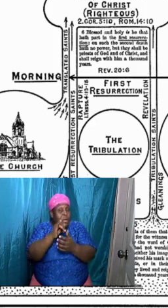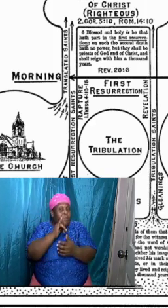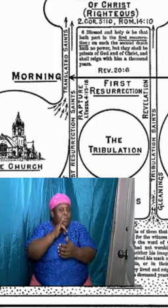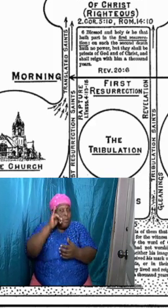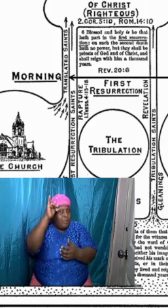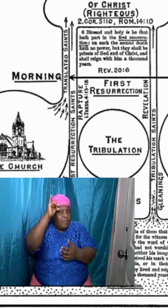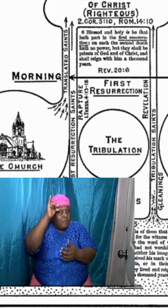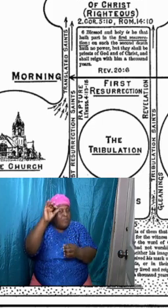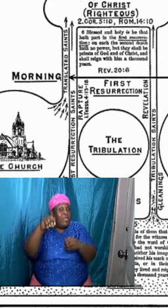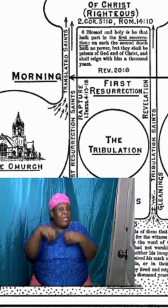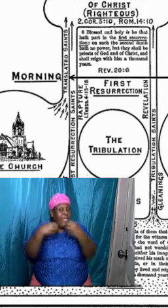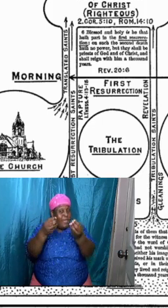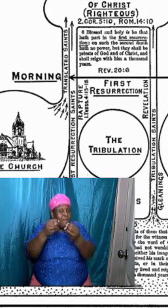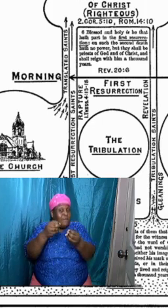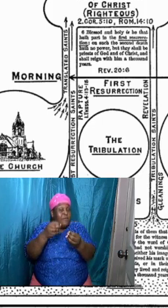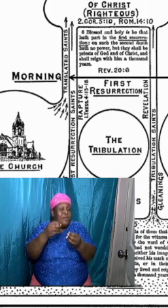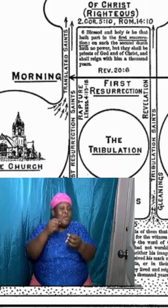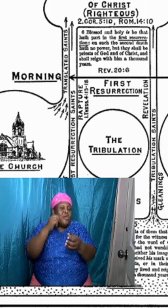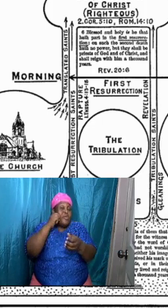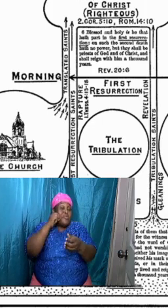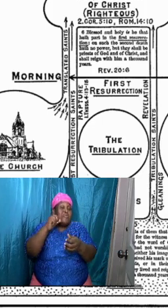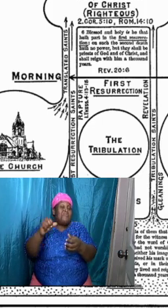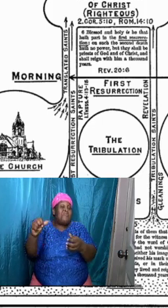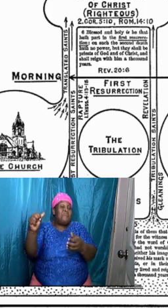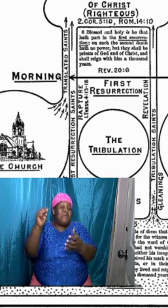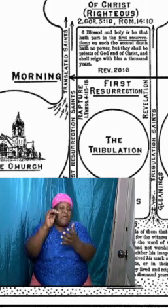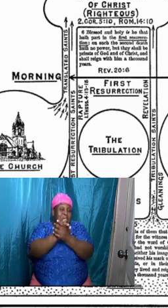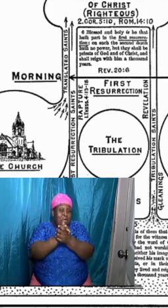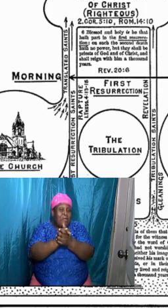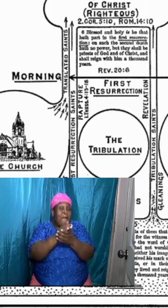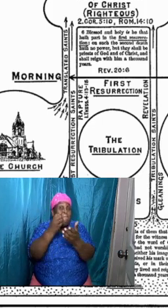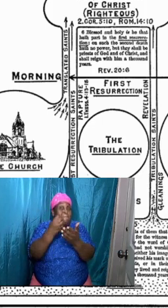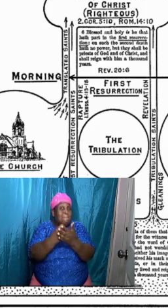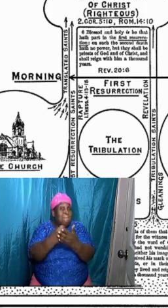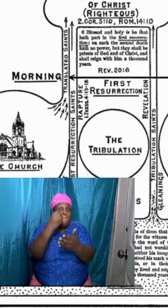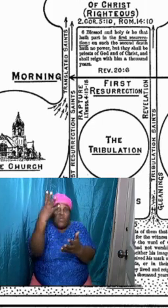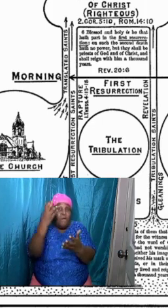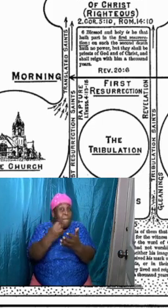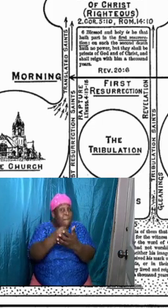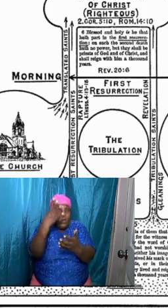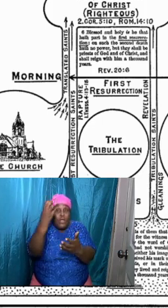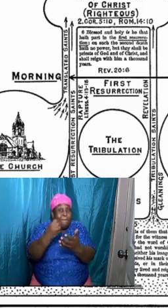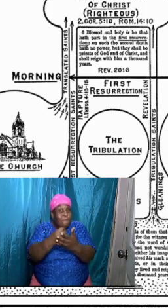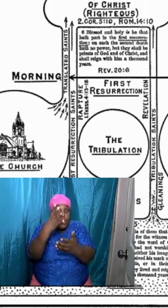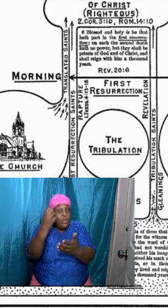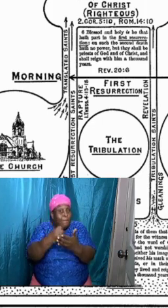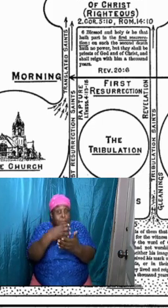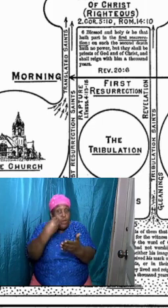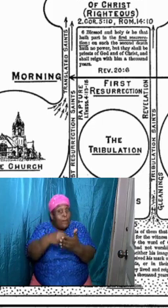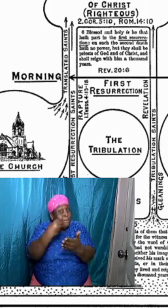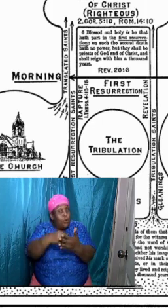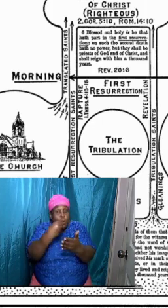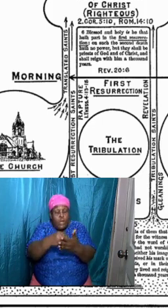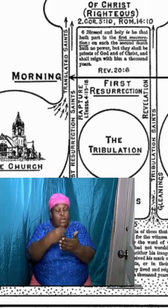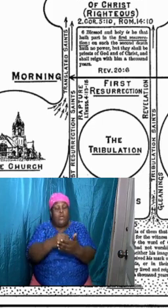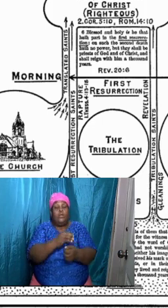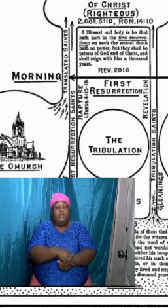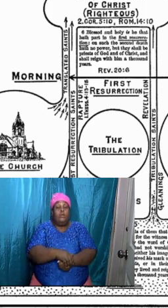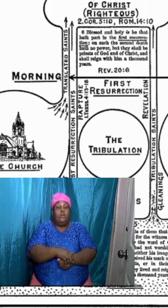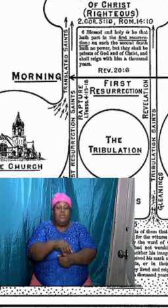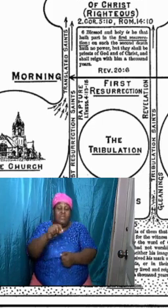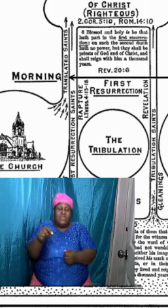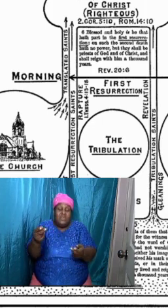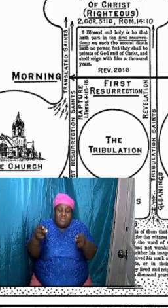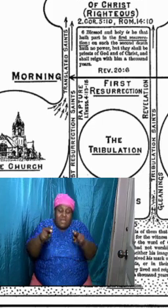bride or to the bride's parents and that is something that we must first understand this happens in